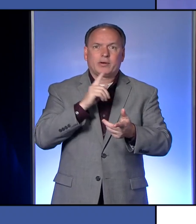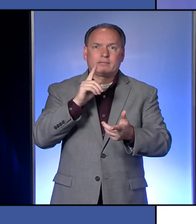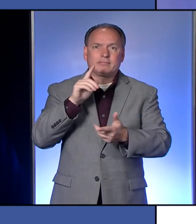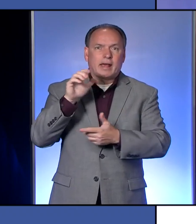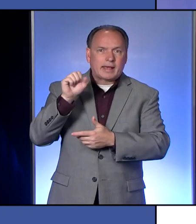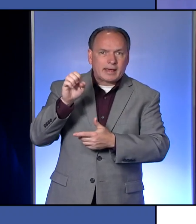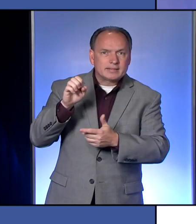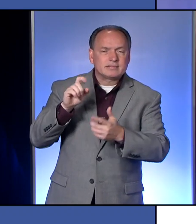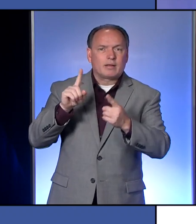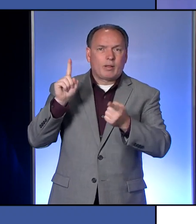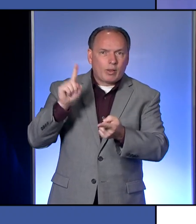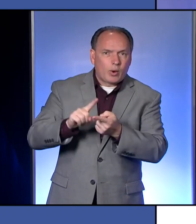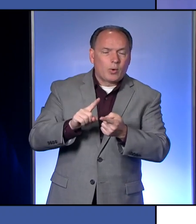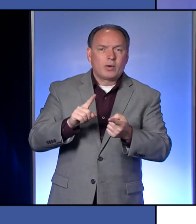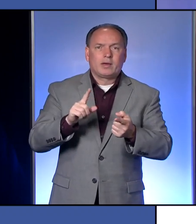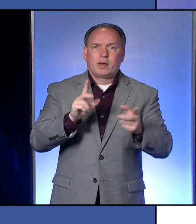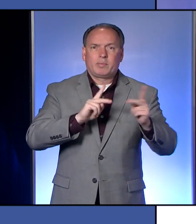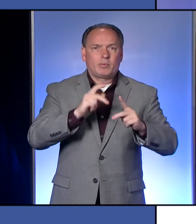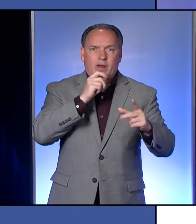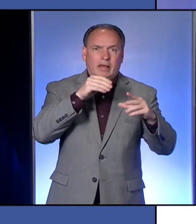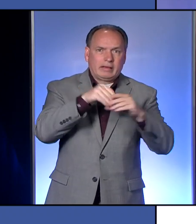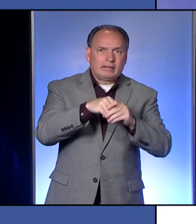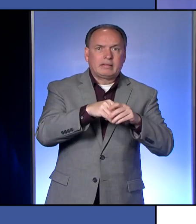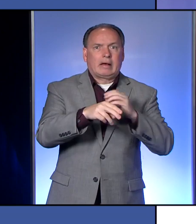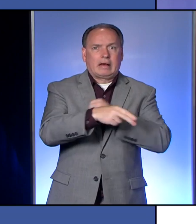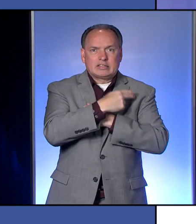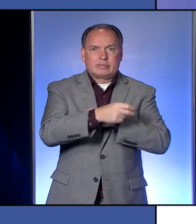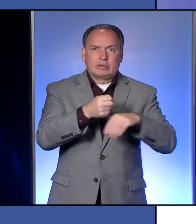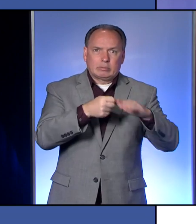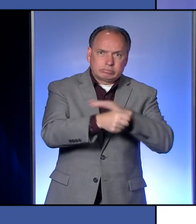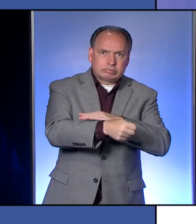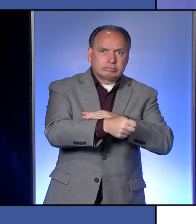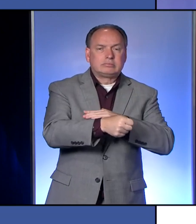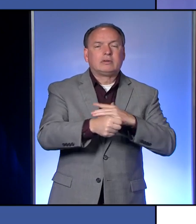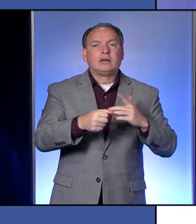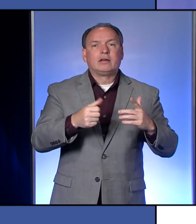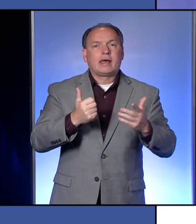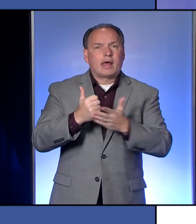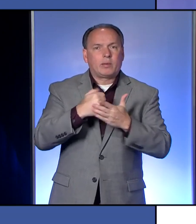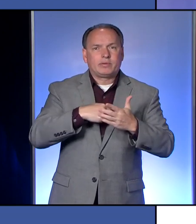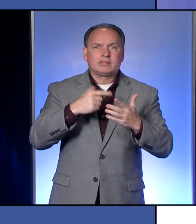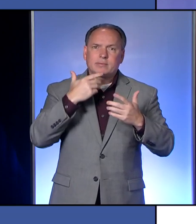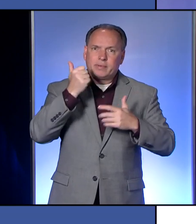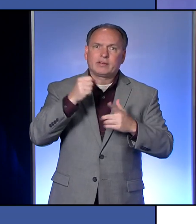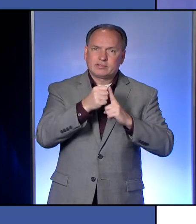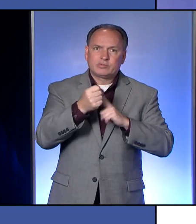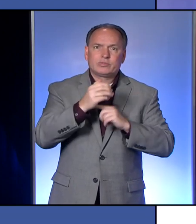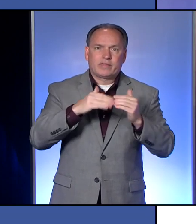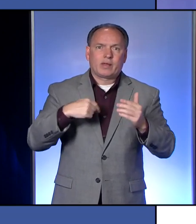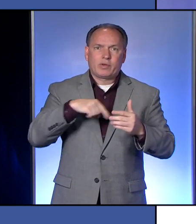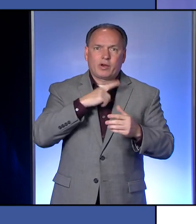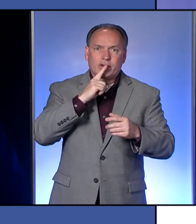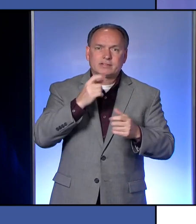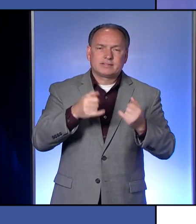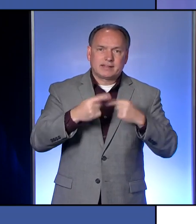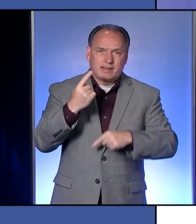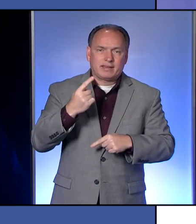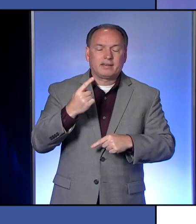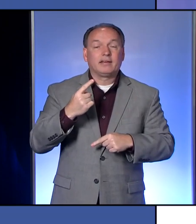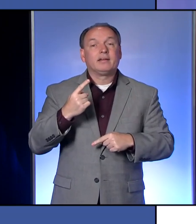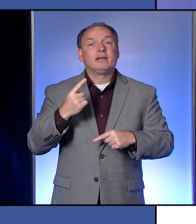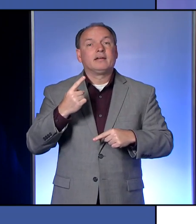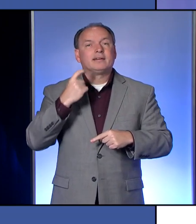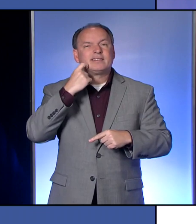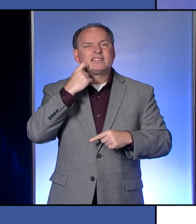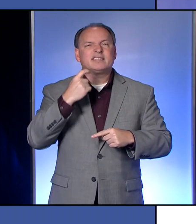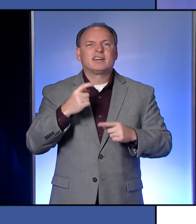helped to keep people out of the hospital in our communities, and helped us to be in a much better situation than we are today. There was an article